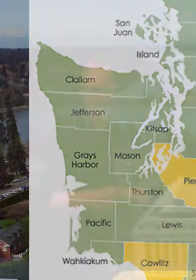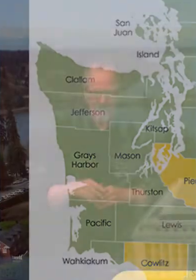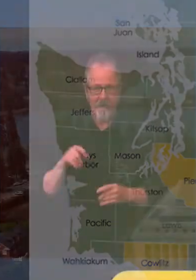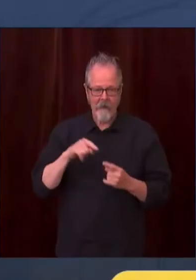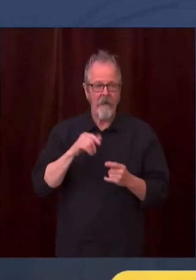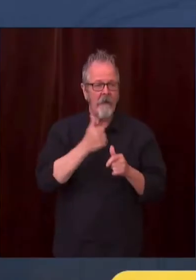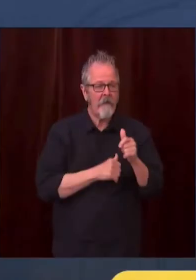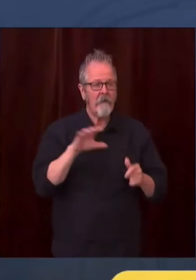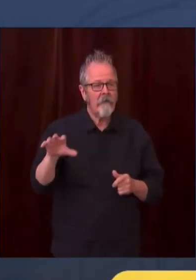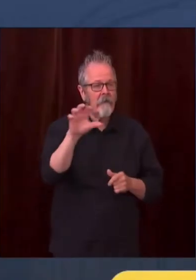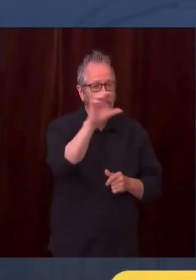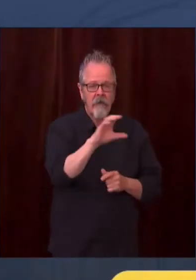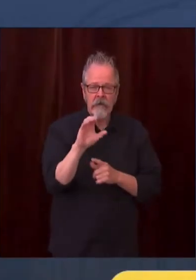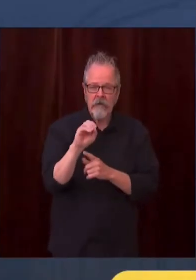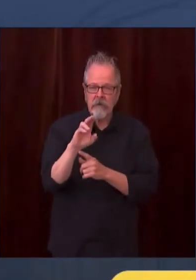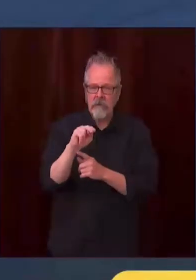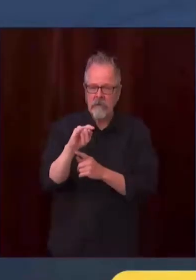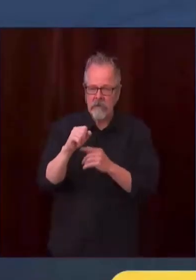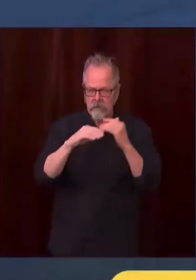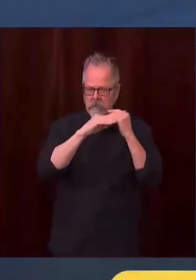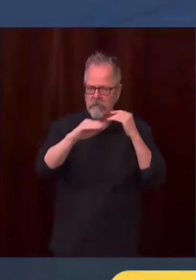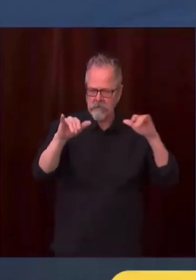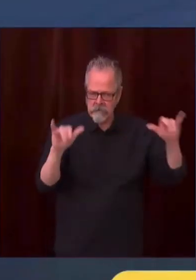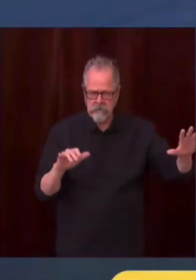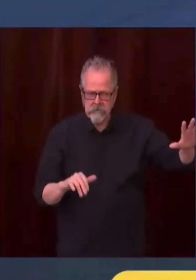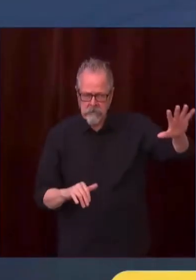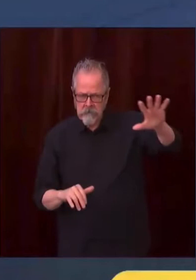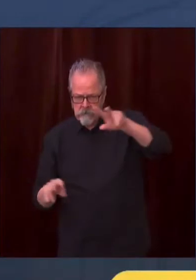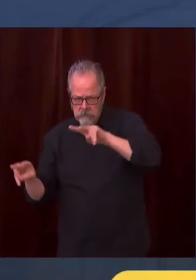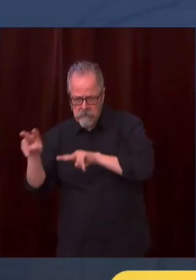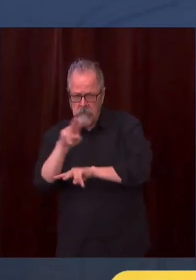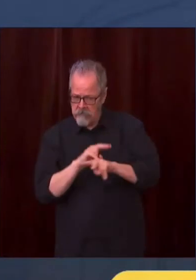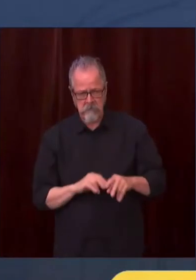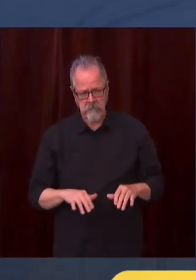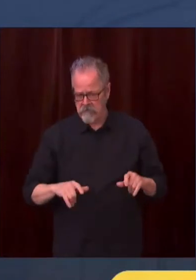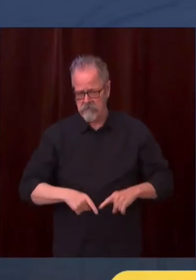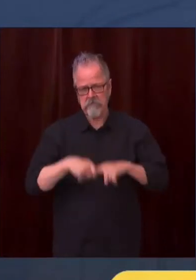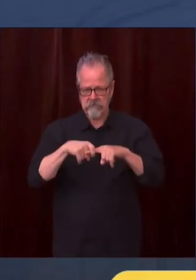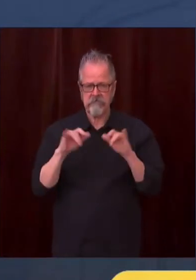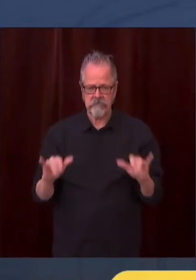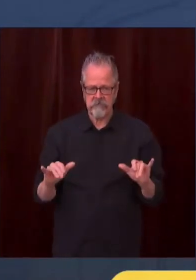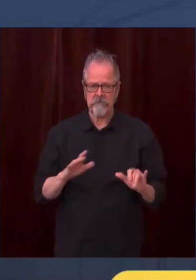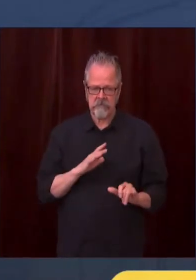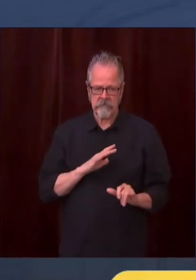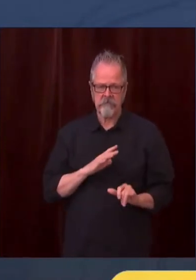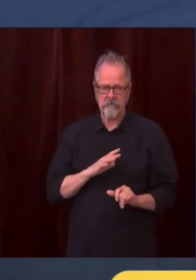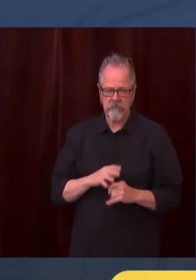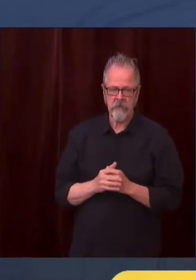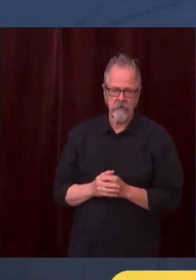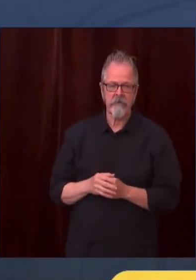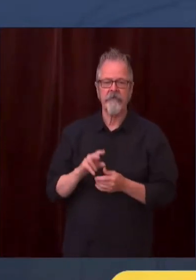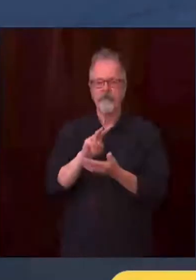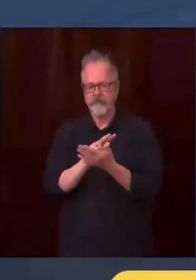At the end of the two-week pause, we will evaluate the metrics at that time, the number of cases per 100,000, the